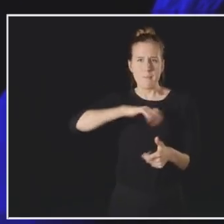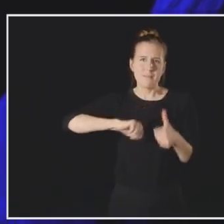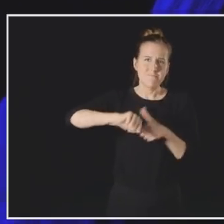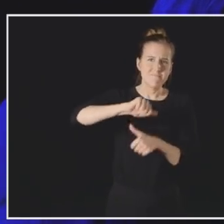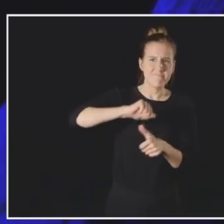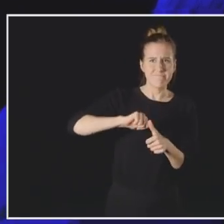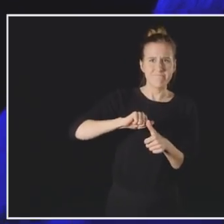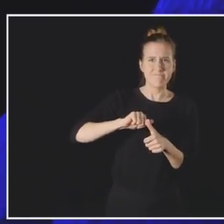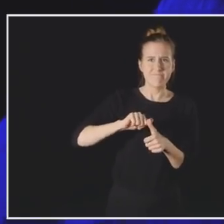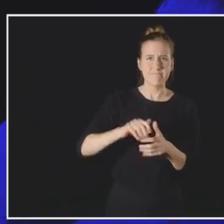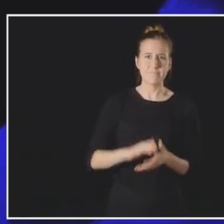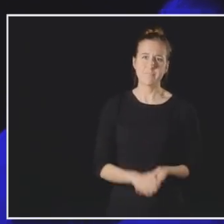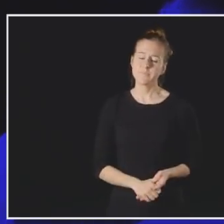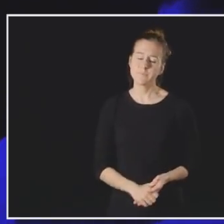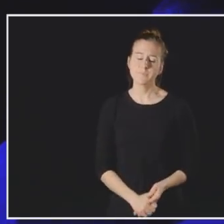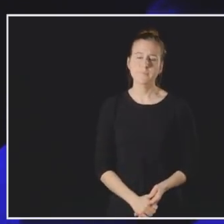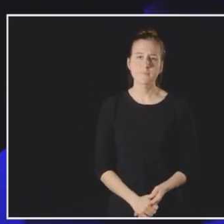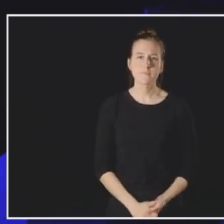another.